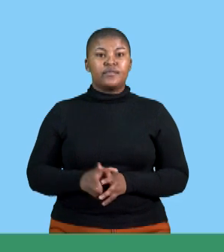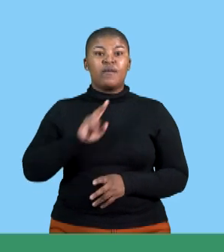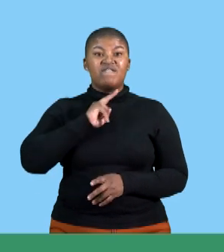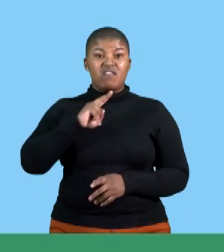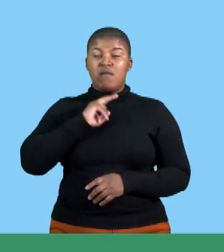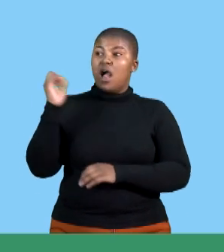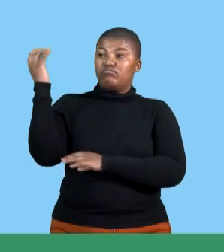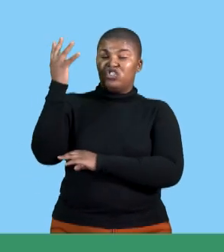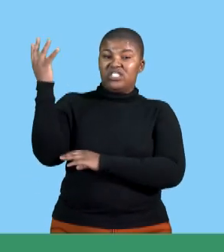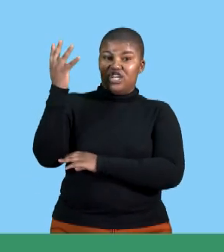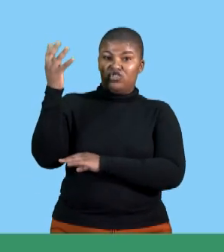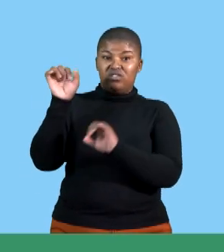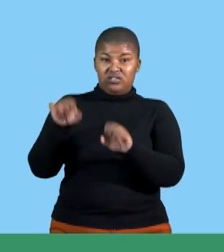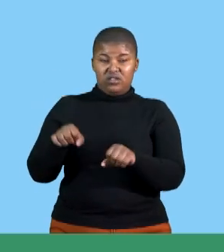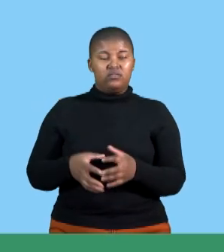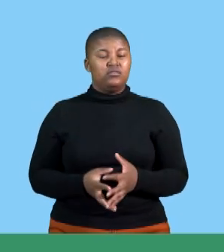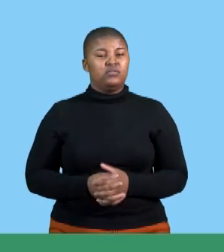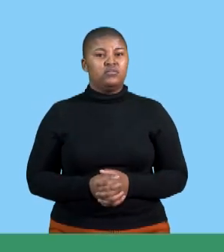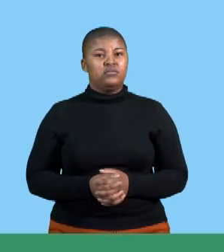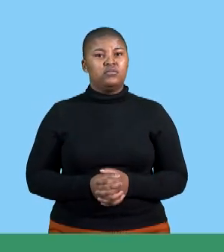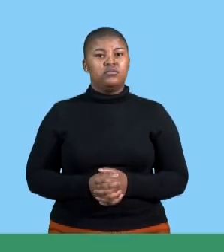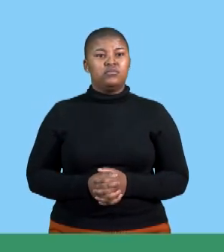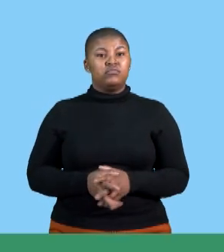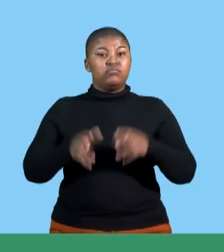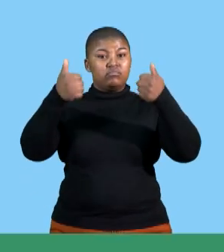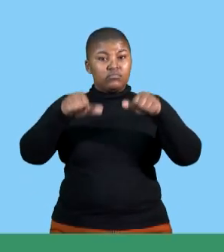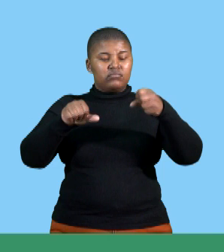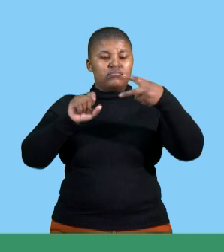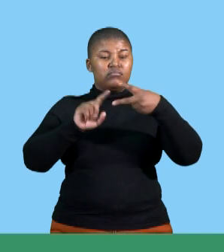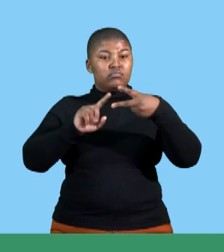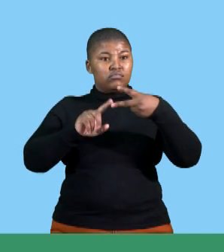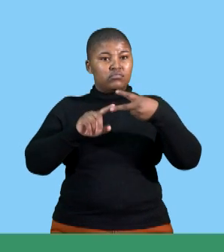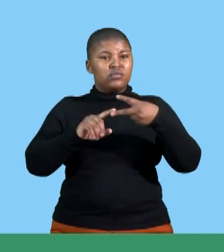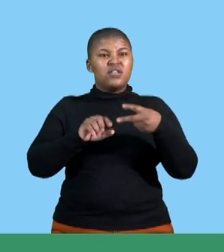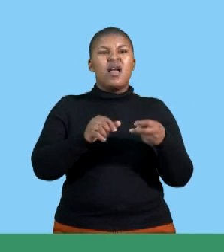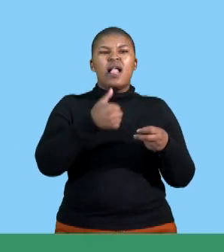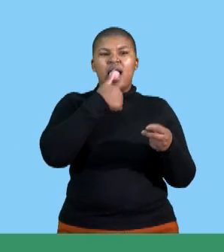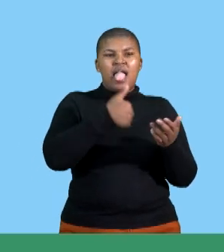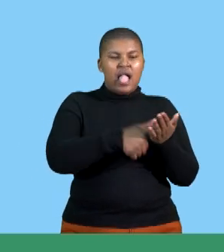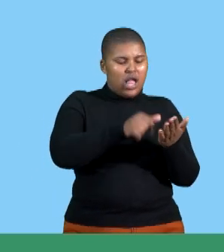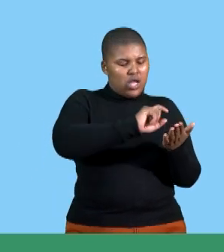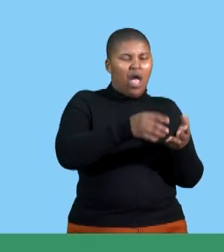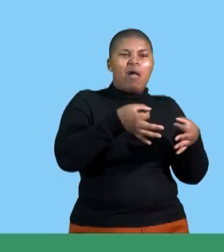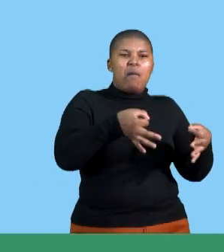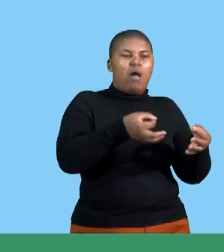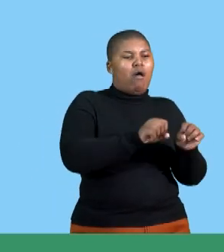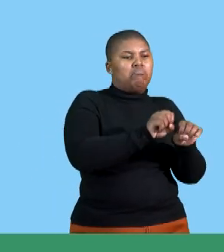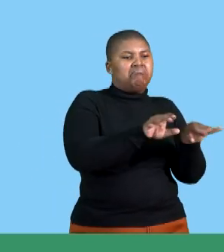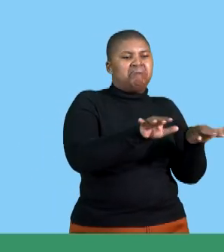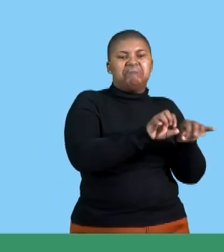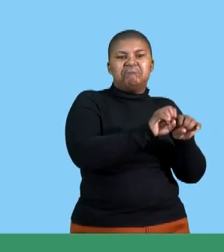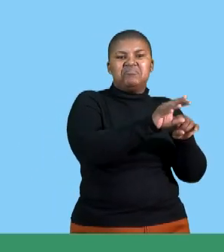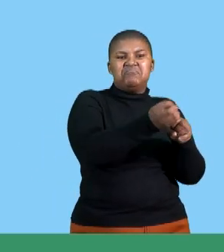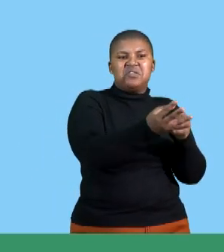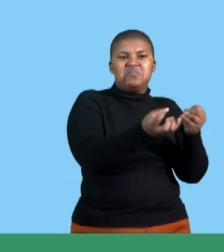verbal presentation right and definitely the second one since it's transferred through the use of handouts